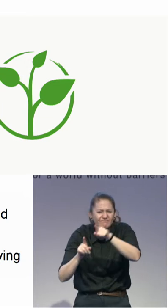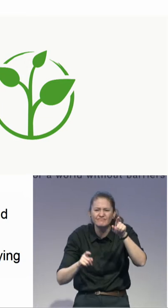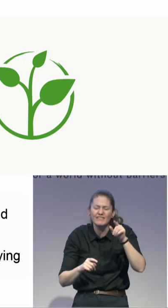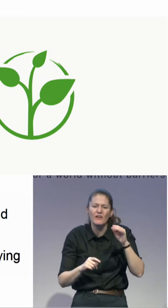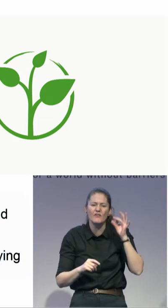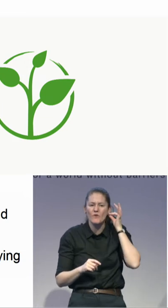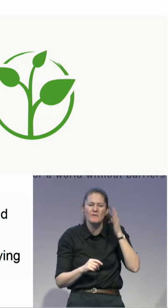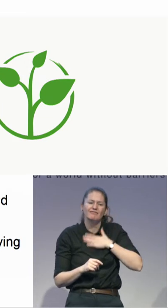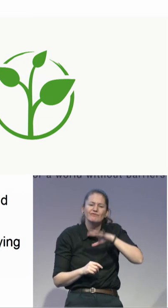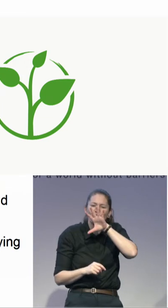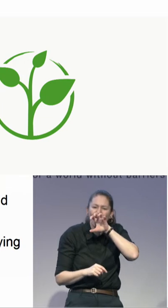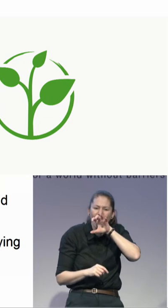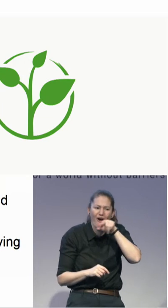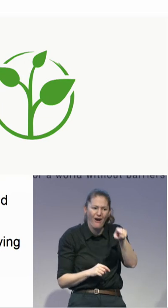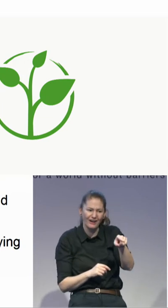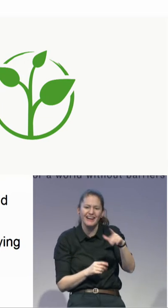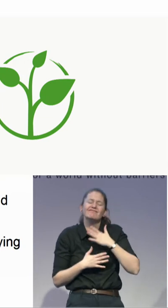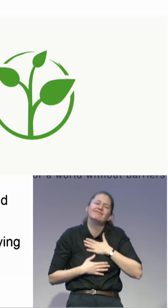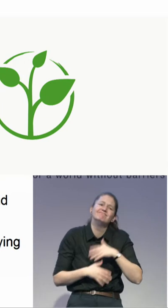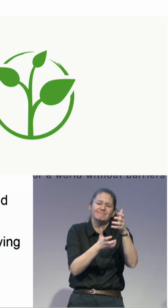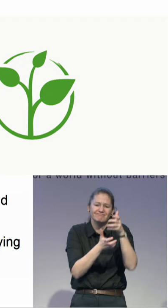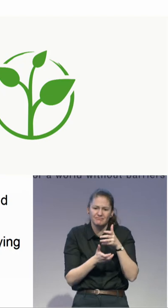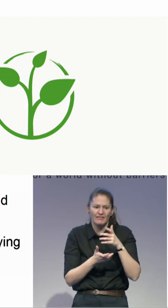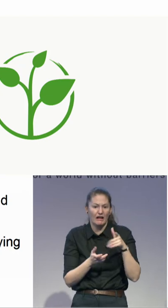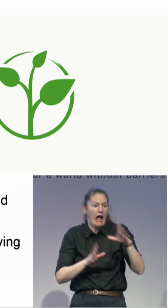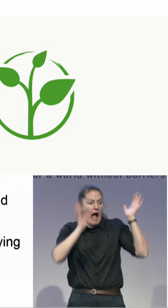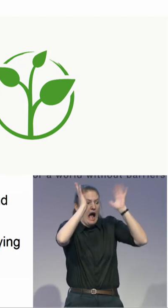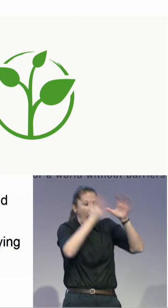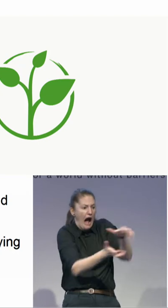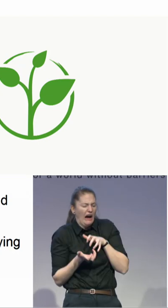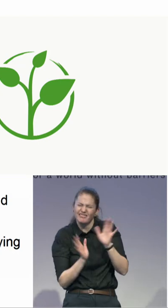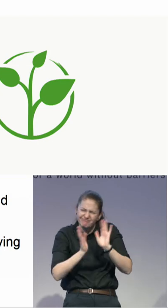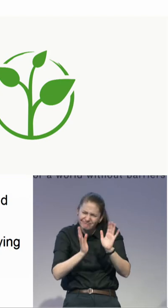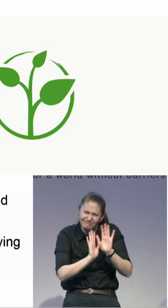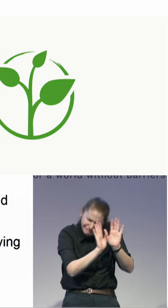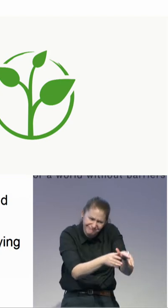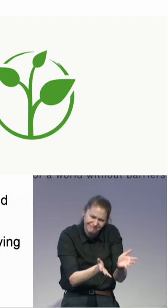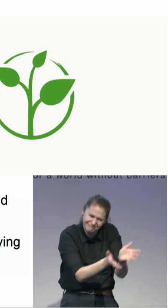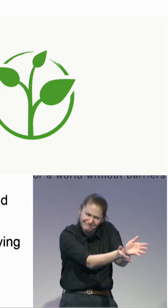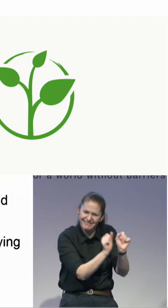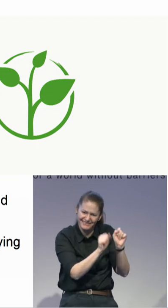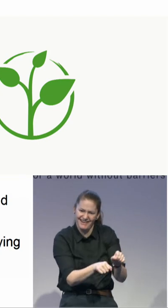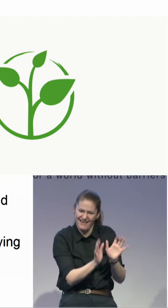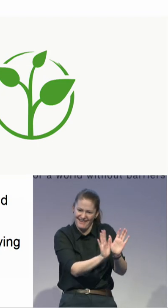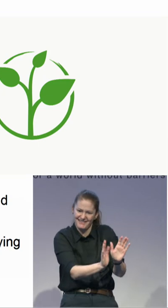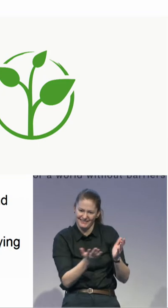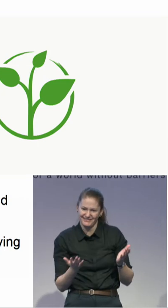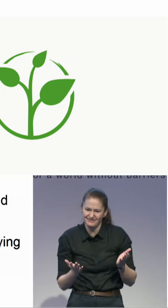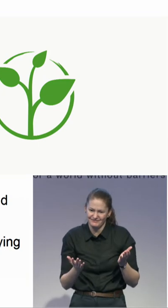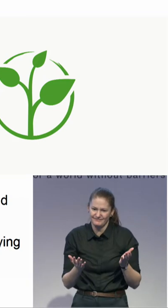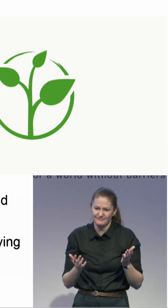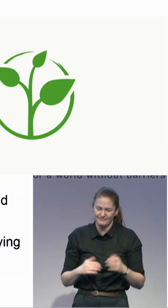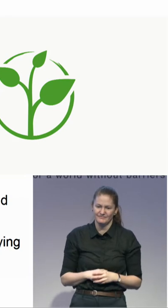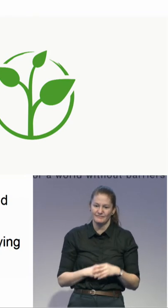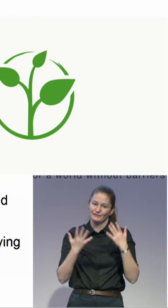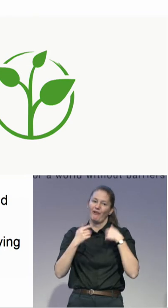Harm is overrated. And so, if we take these learnings, maybe we can transfer that to other countries. So, thank